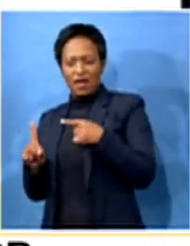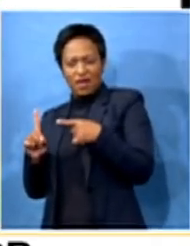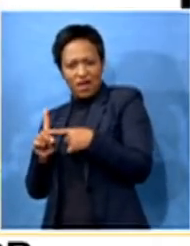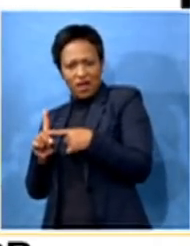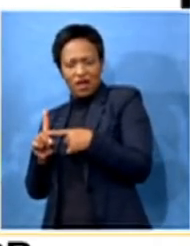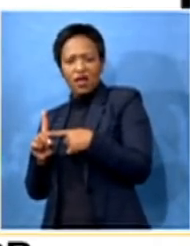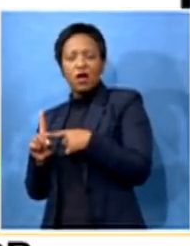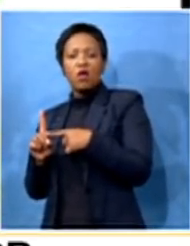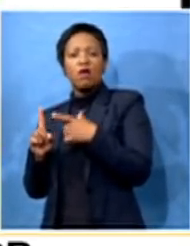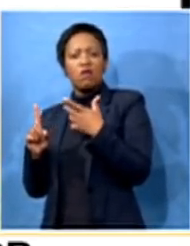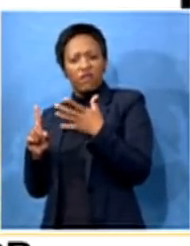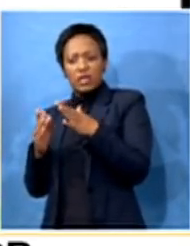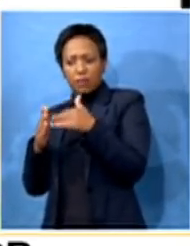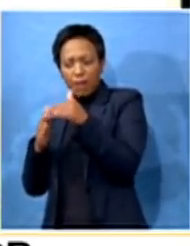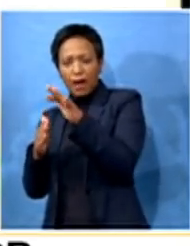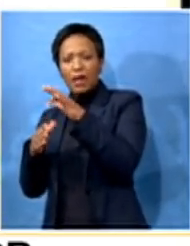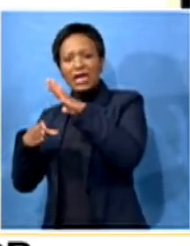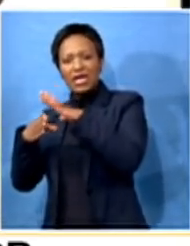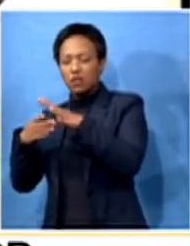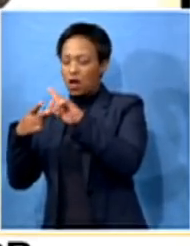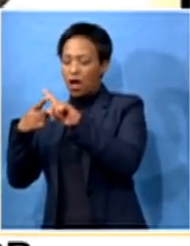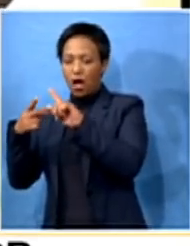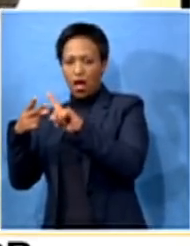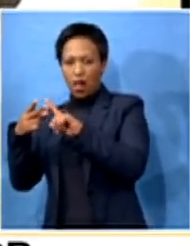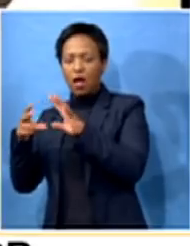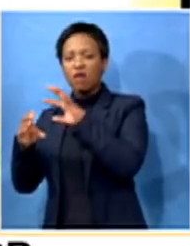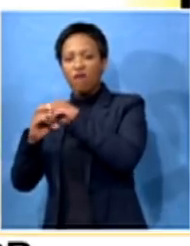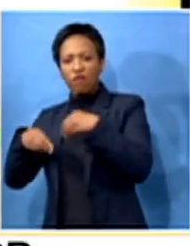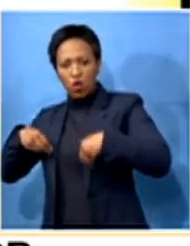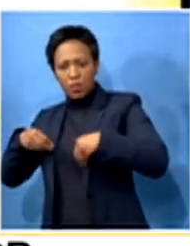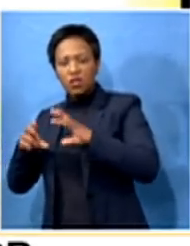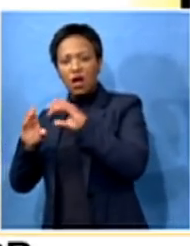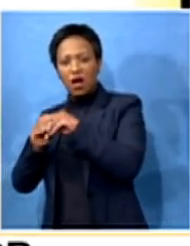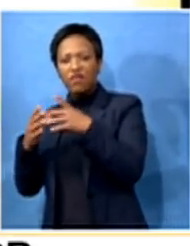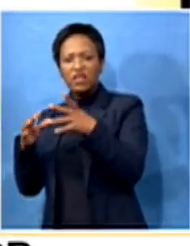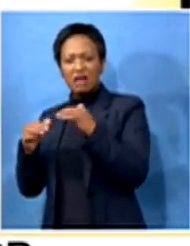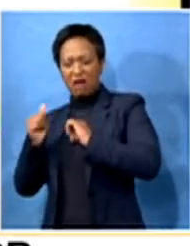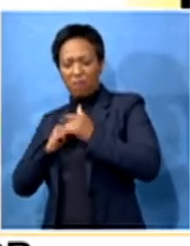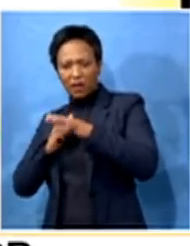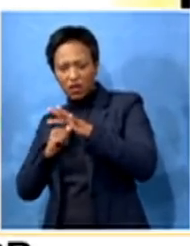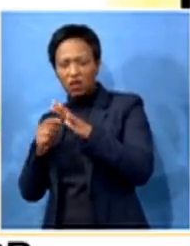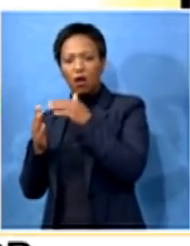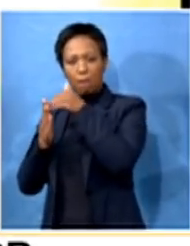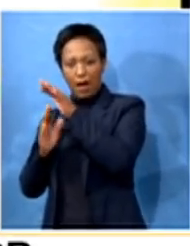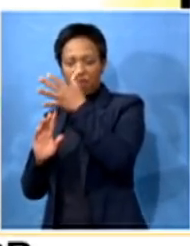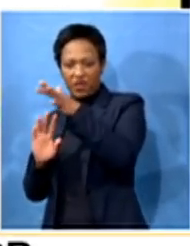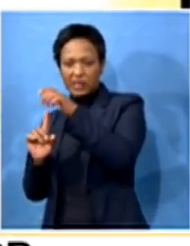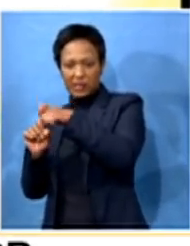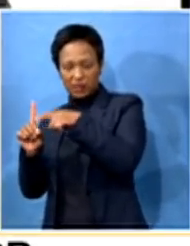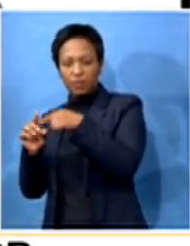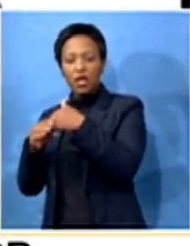condition, those conditions still persist. She's still facing those allegations. She's still out on bail. So